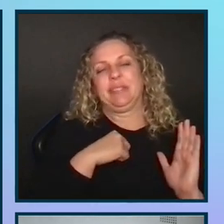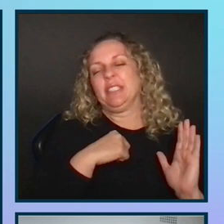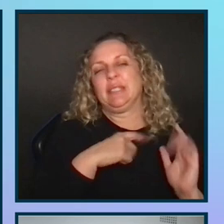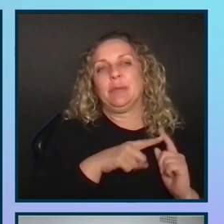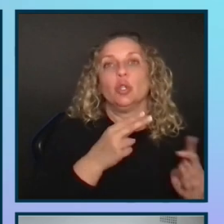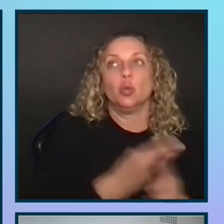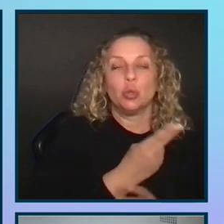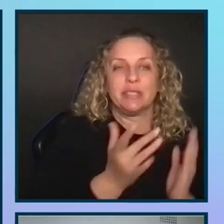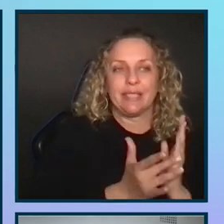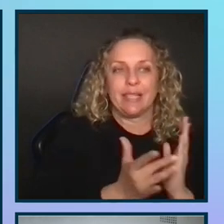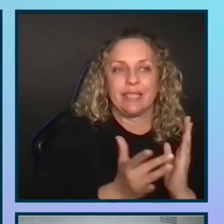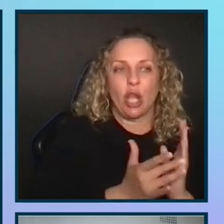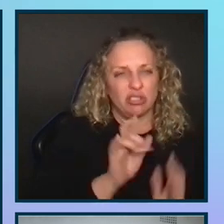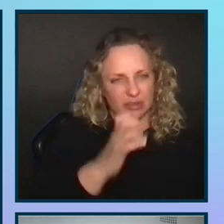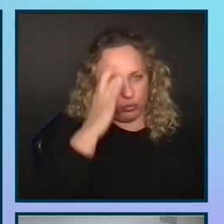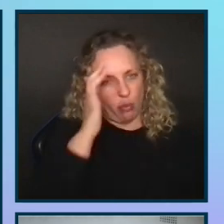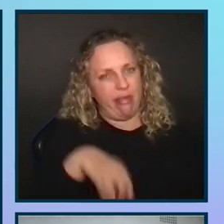think that's good information to know.